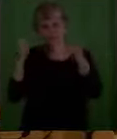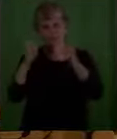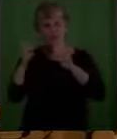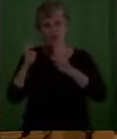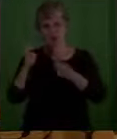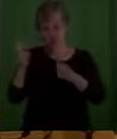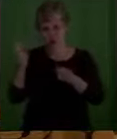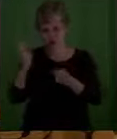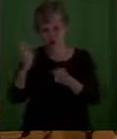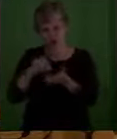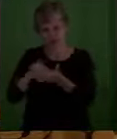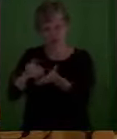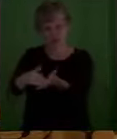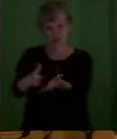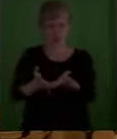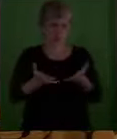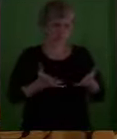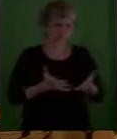We want to be the best.